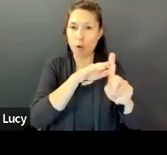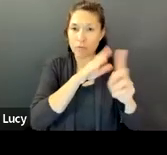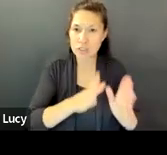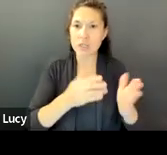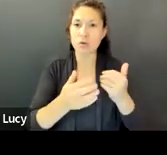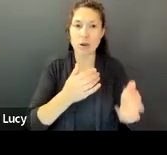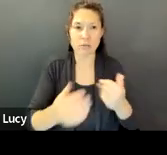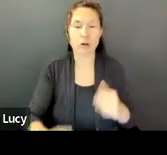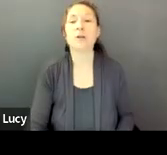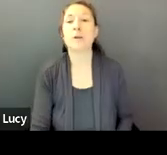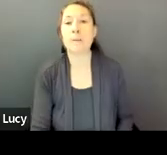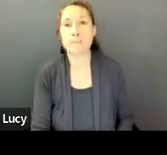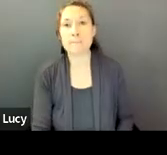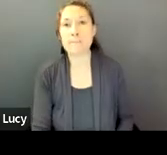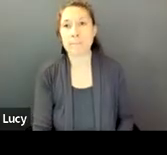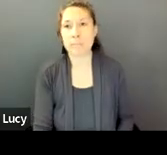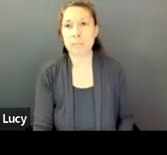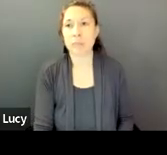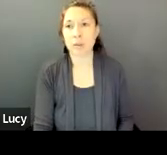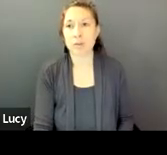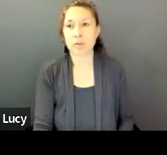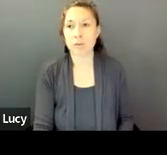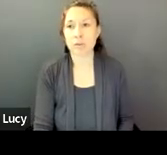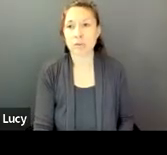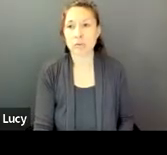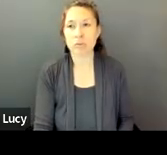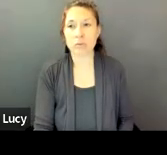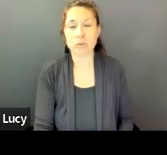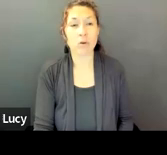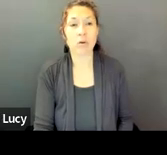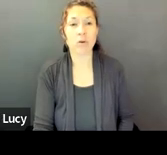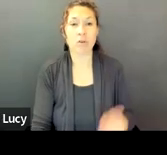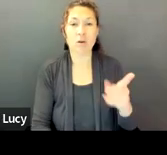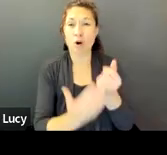of programs for English learners. Next slide.